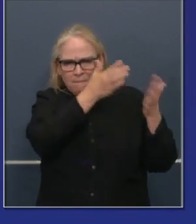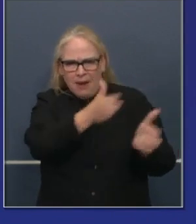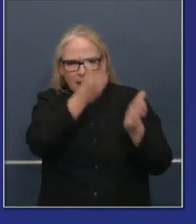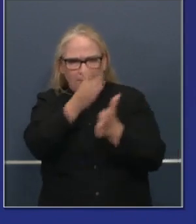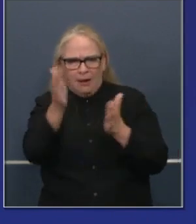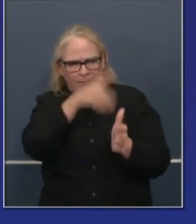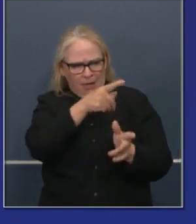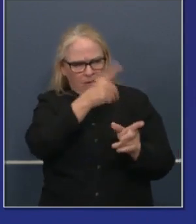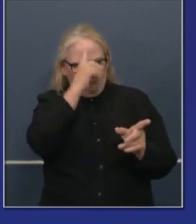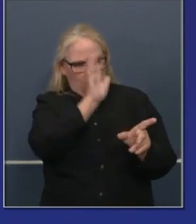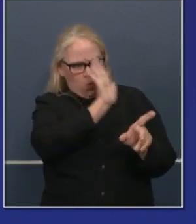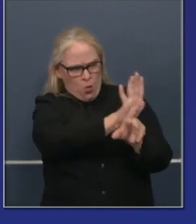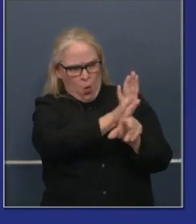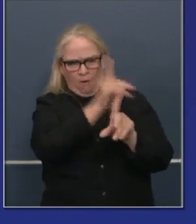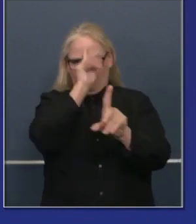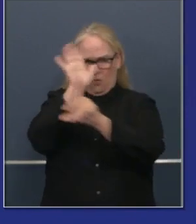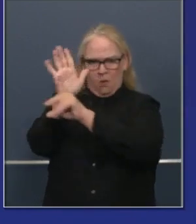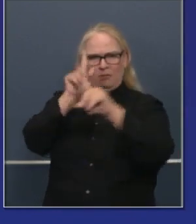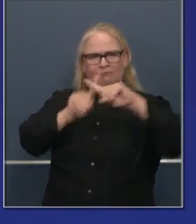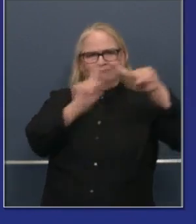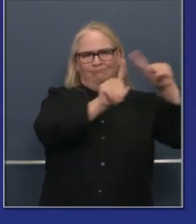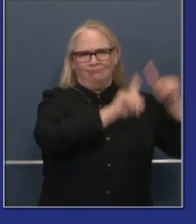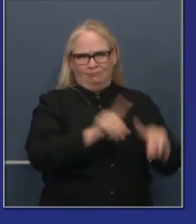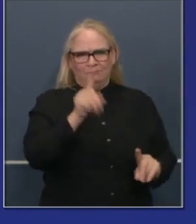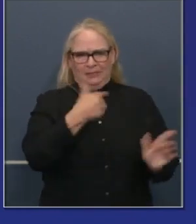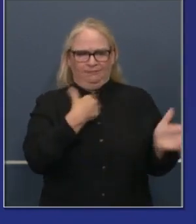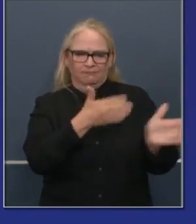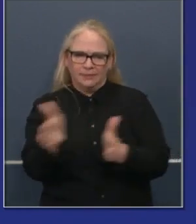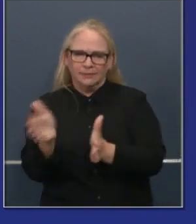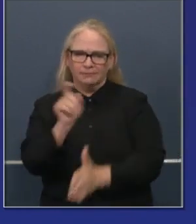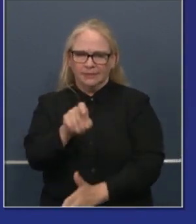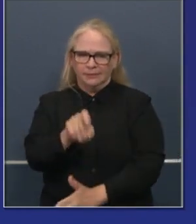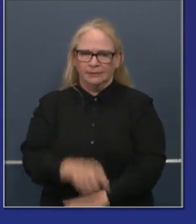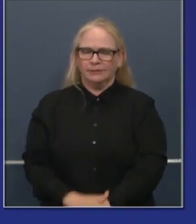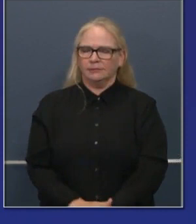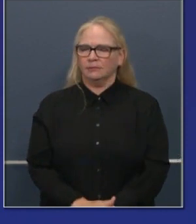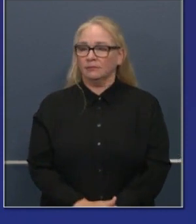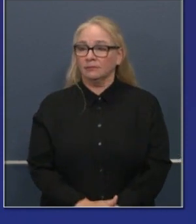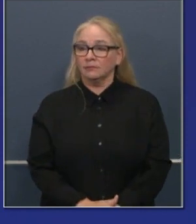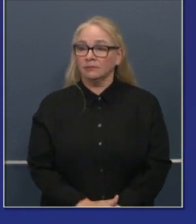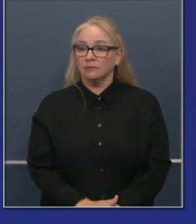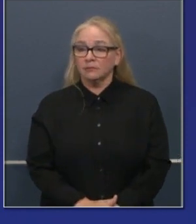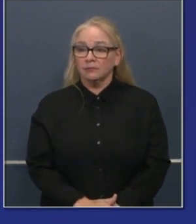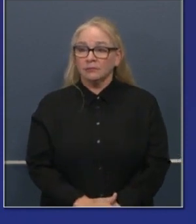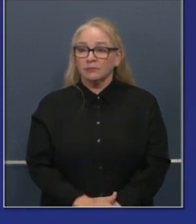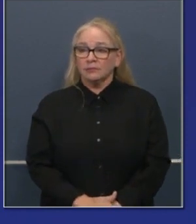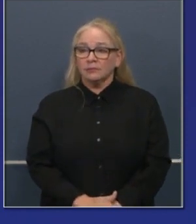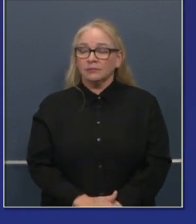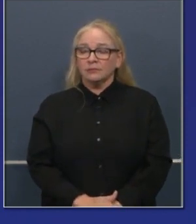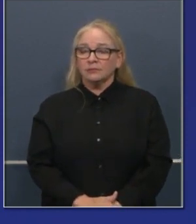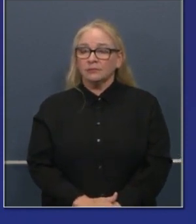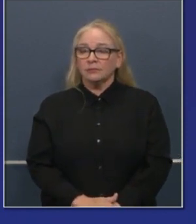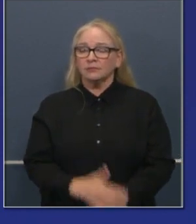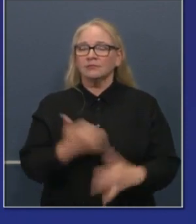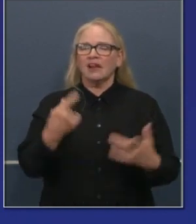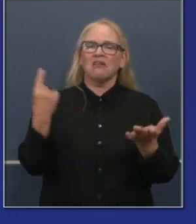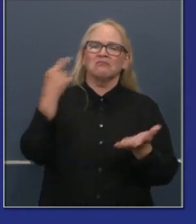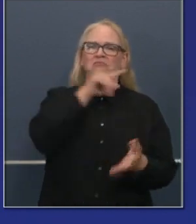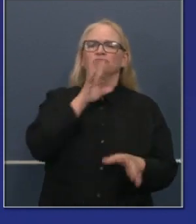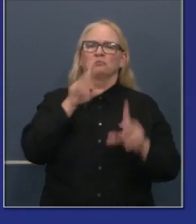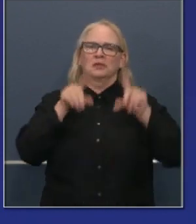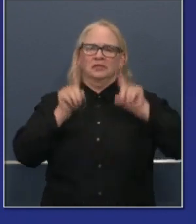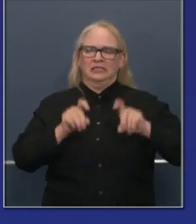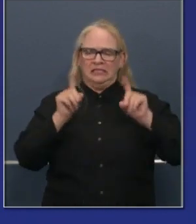As it relates to the issue of testing, there's a requirement that we test on a rotating basis a cohort